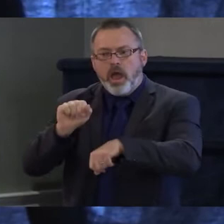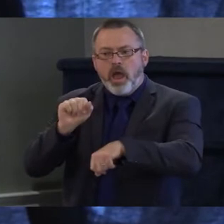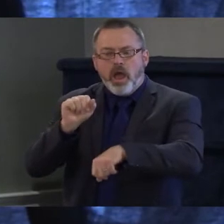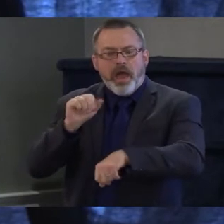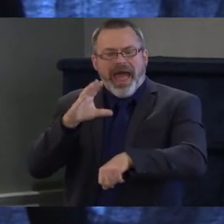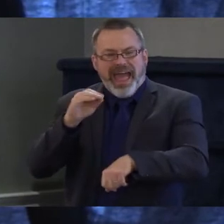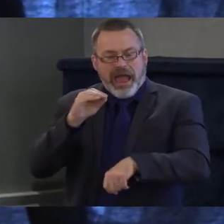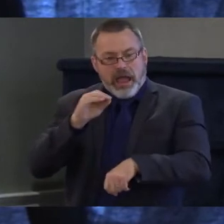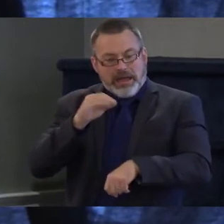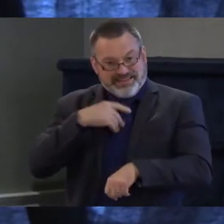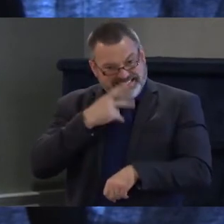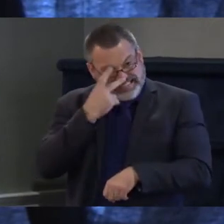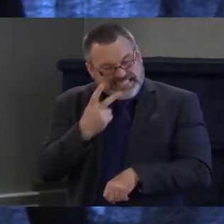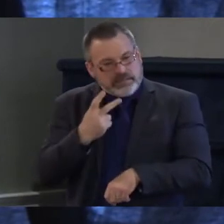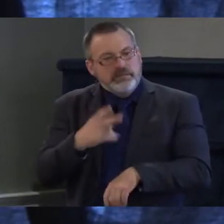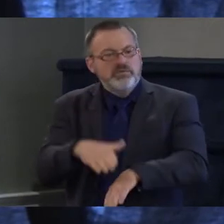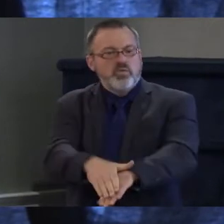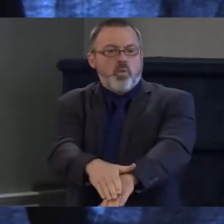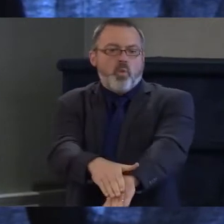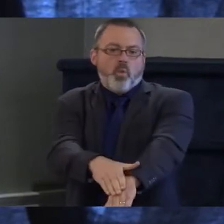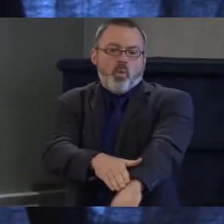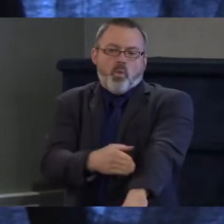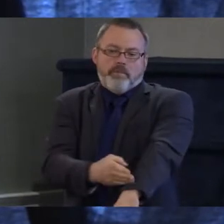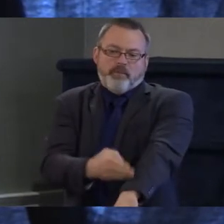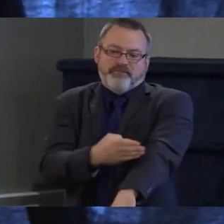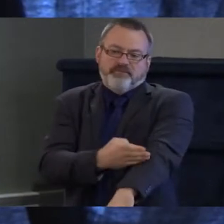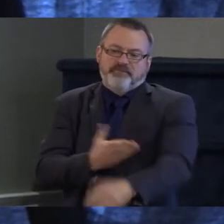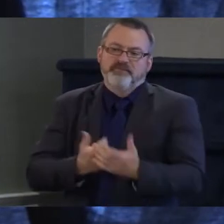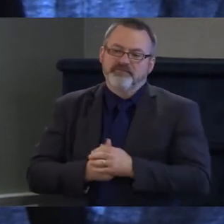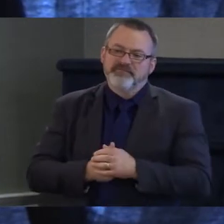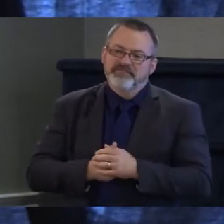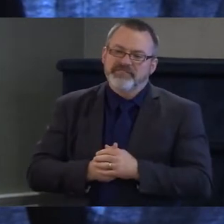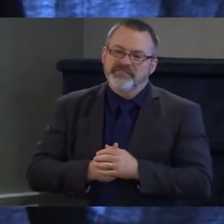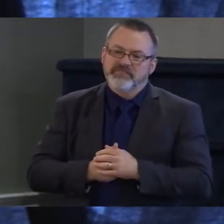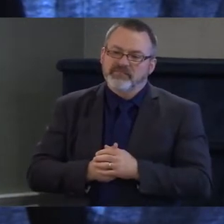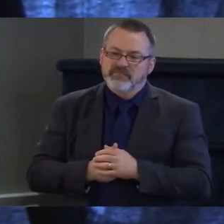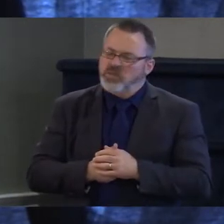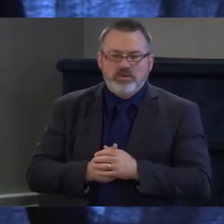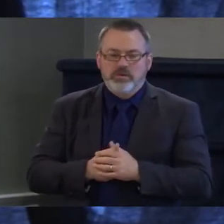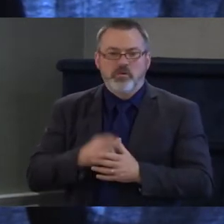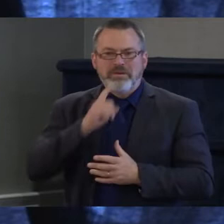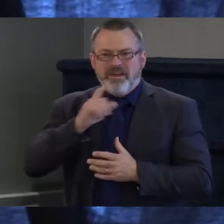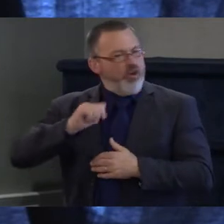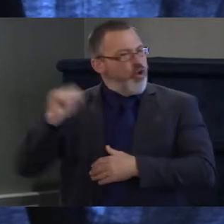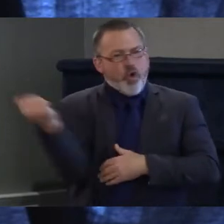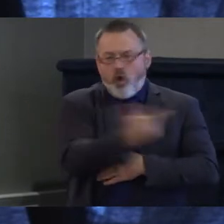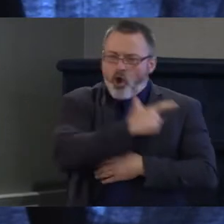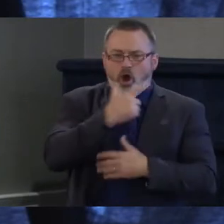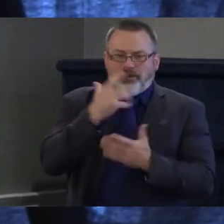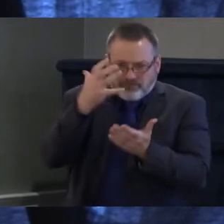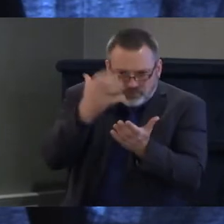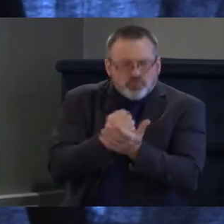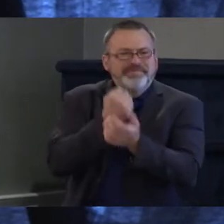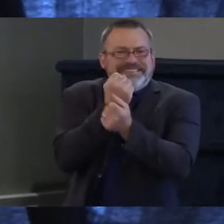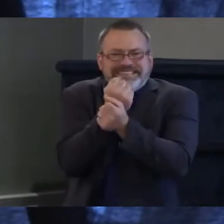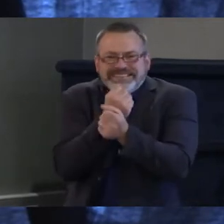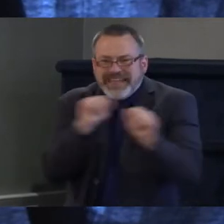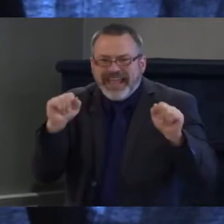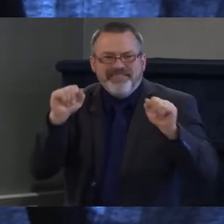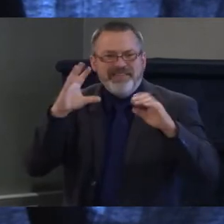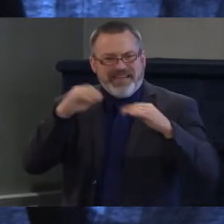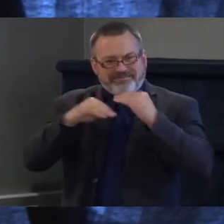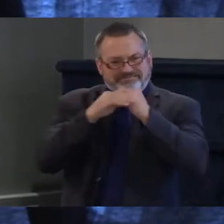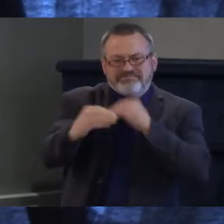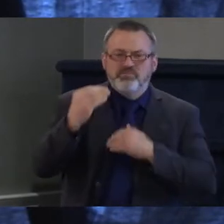a safe, affordable, supported place to live. And I think we have had to do a fair amount of education within the